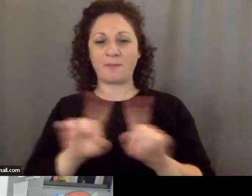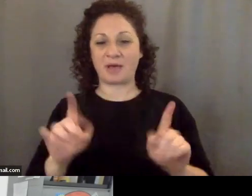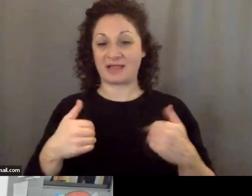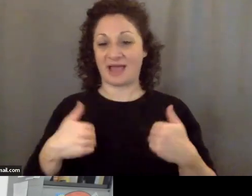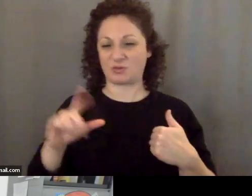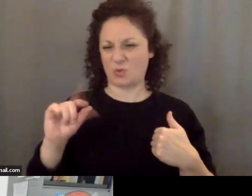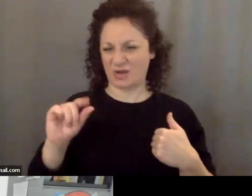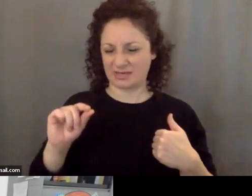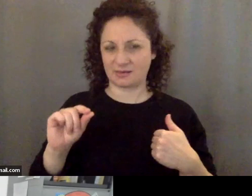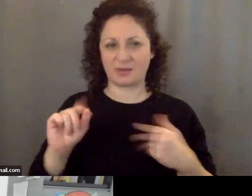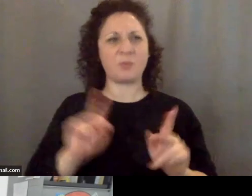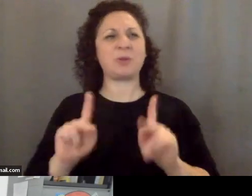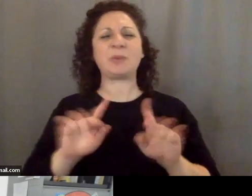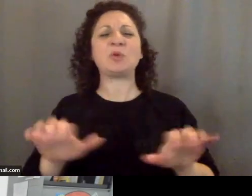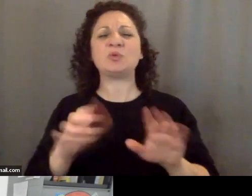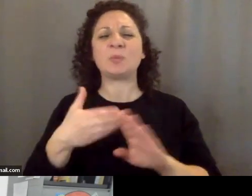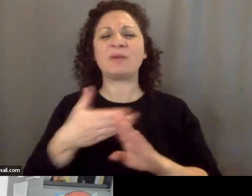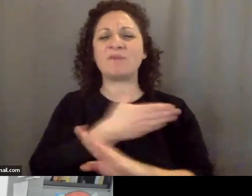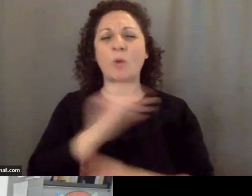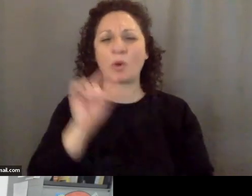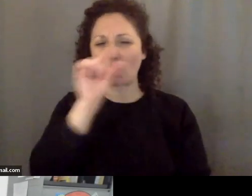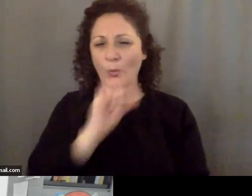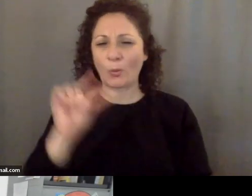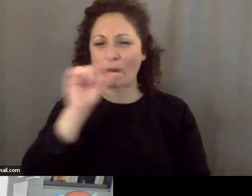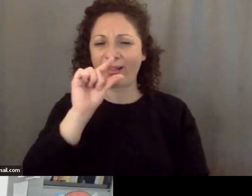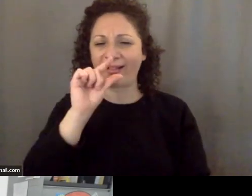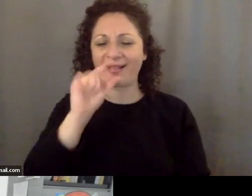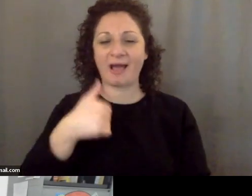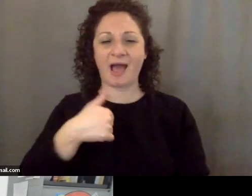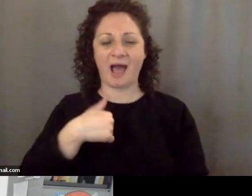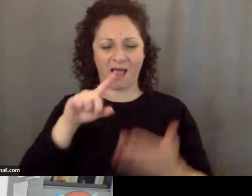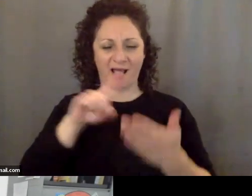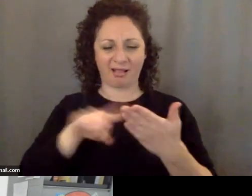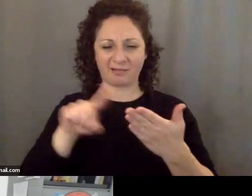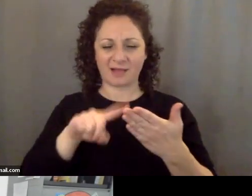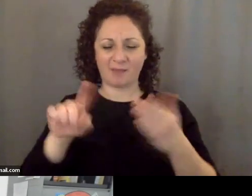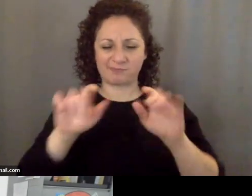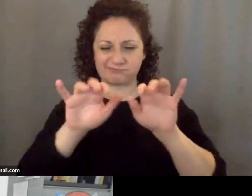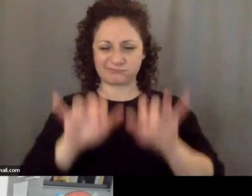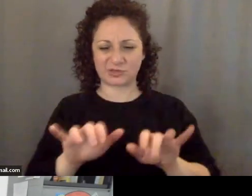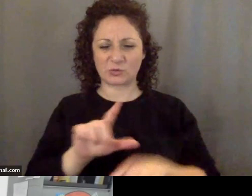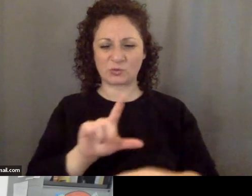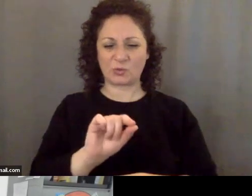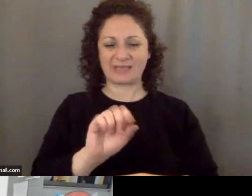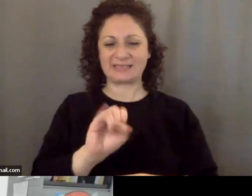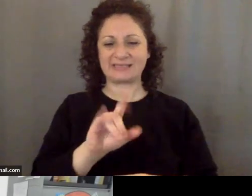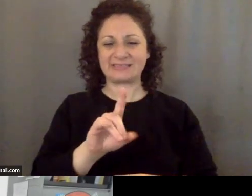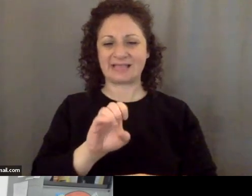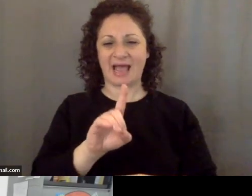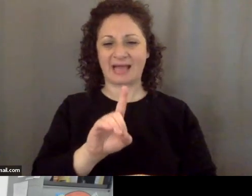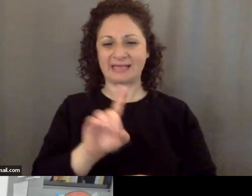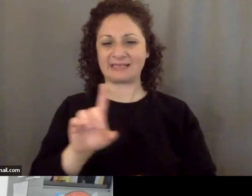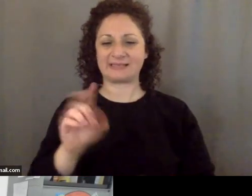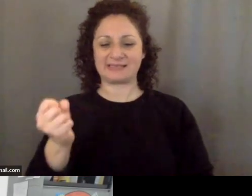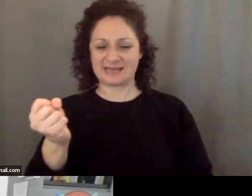people do before Google I looked up 20 sided die and by God you can buy one for $3.67